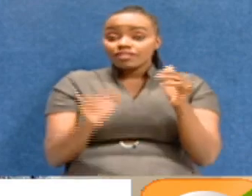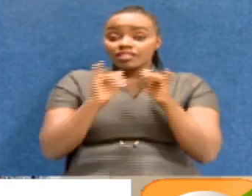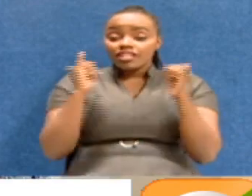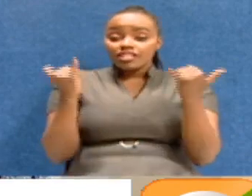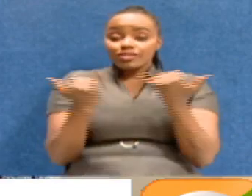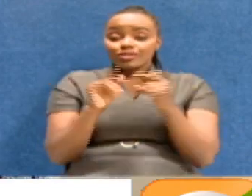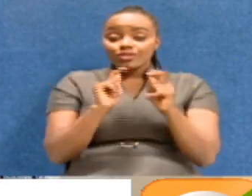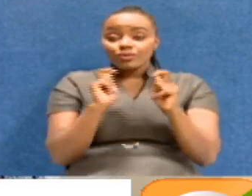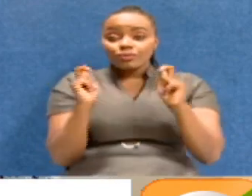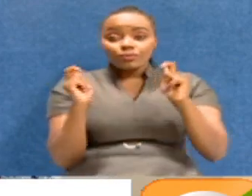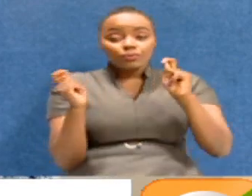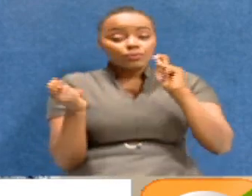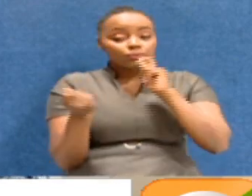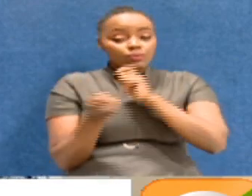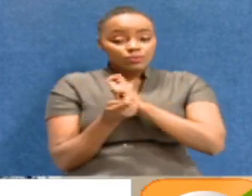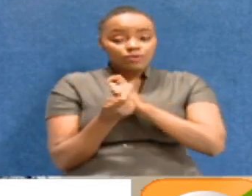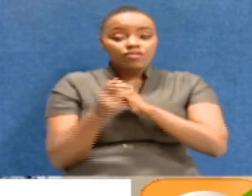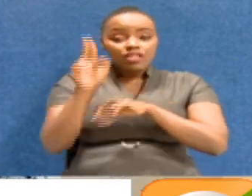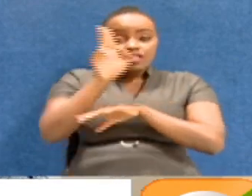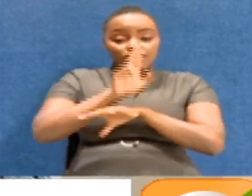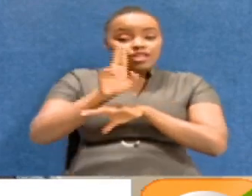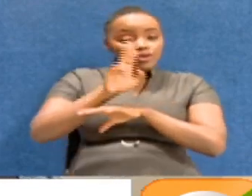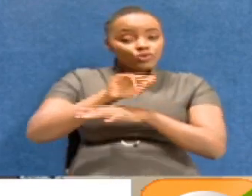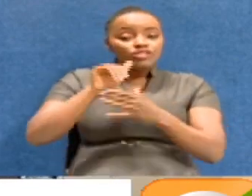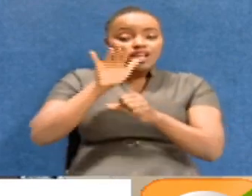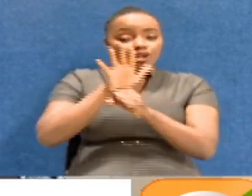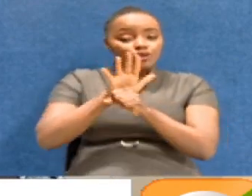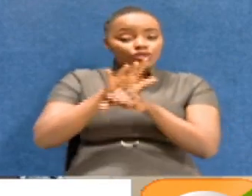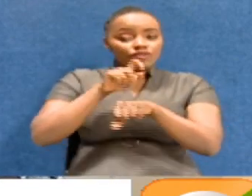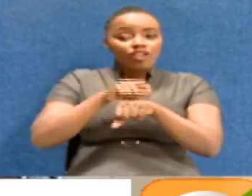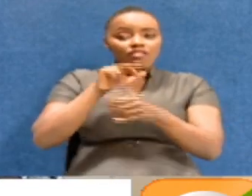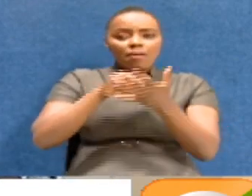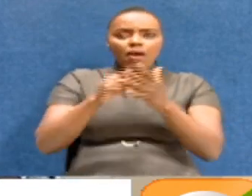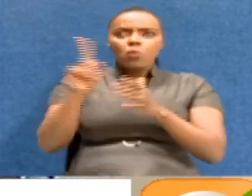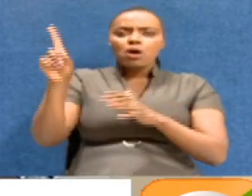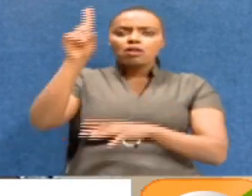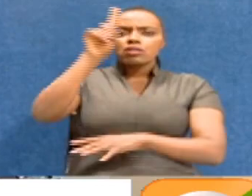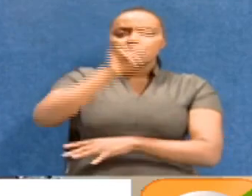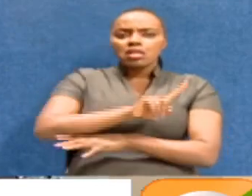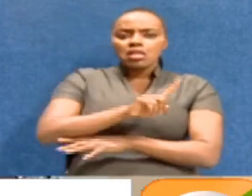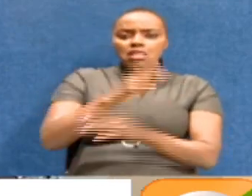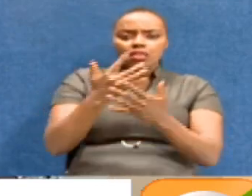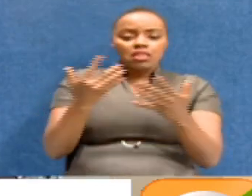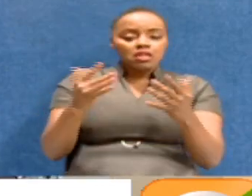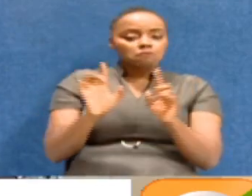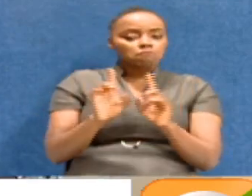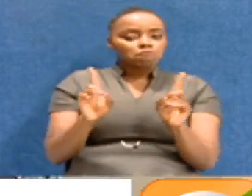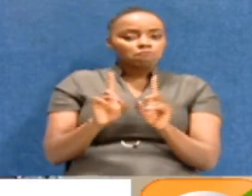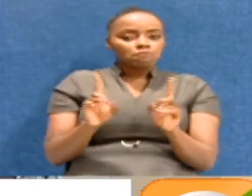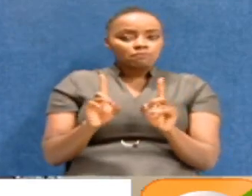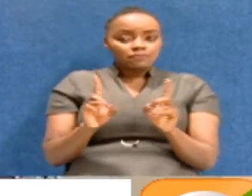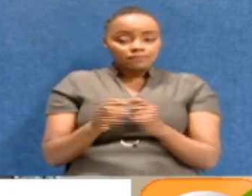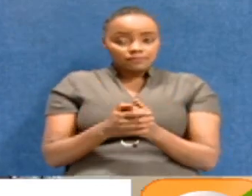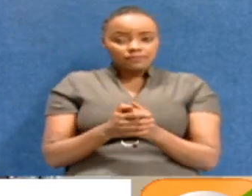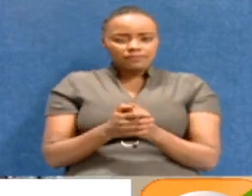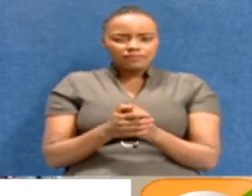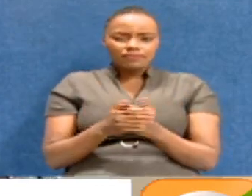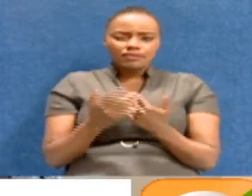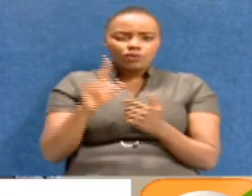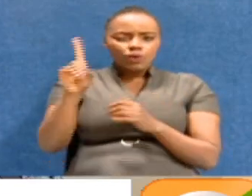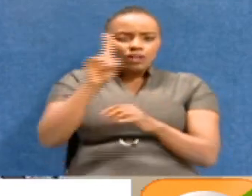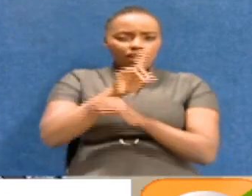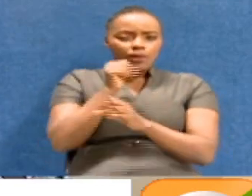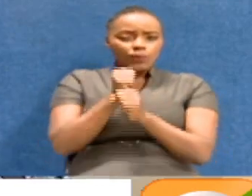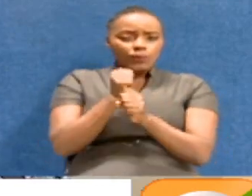transformations take time. Yeah. You know, it's not a one-day work.